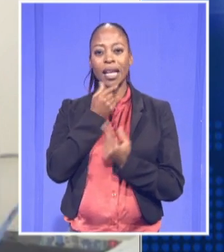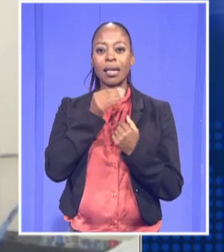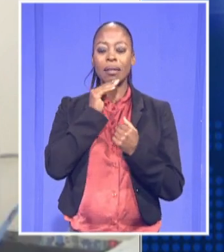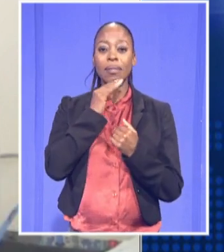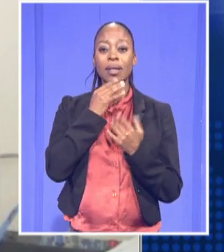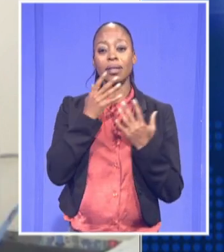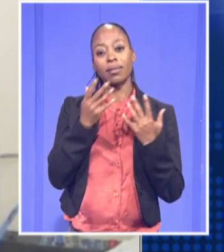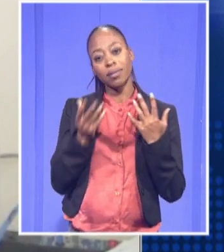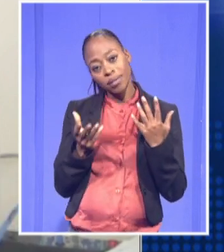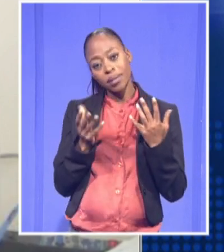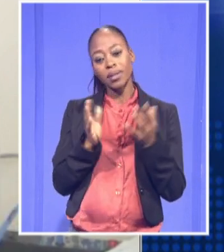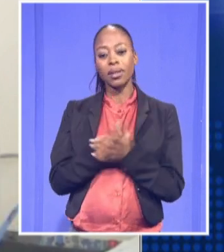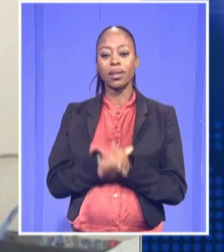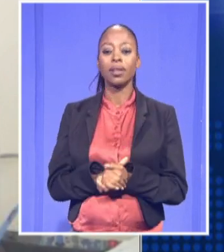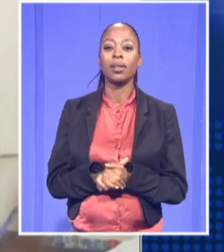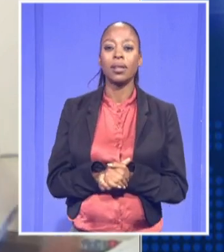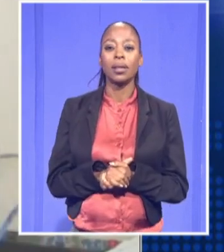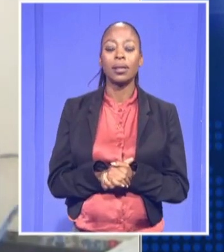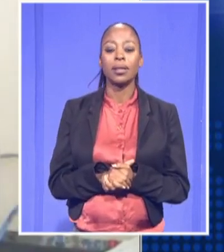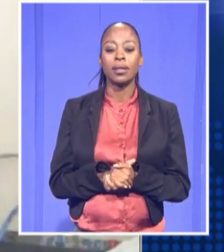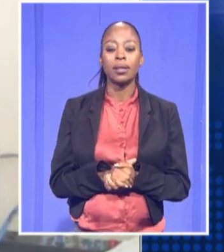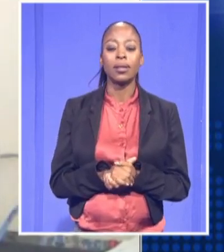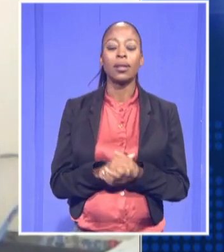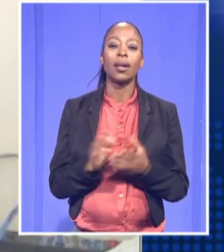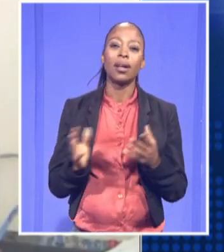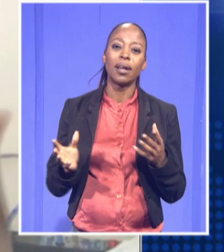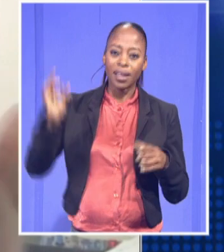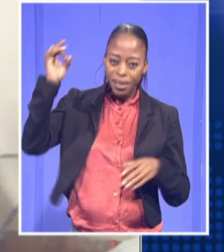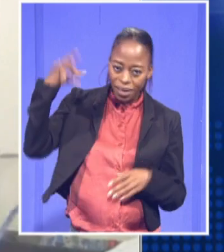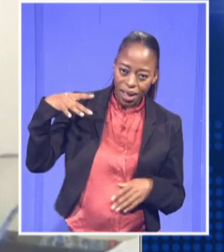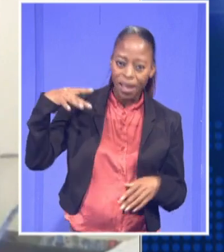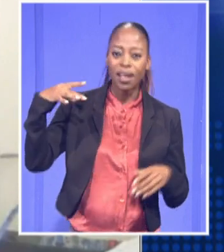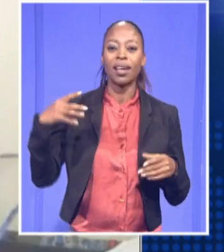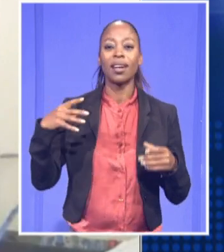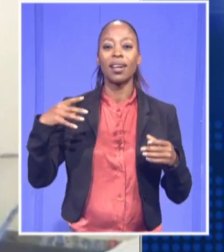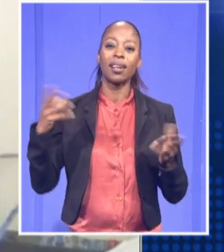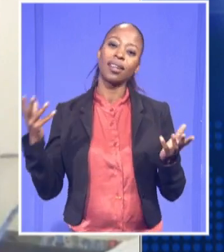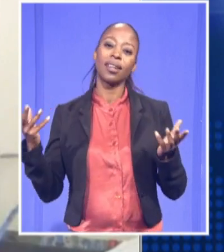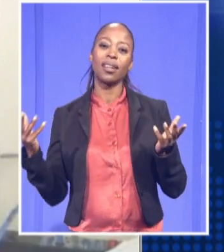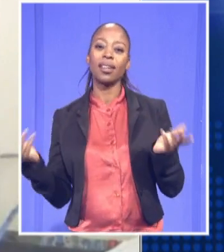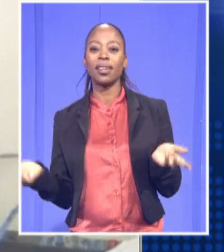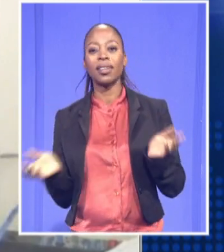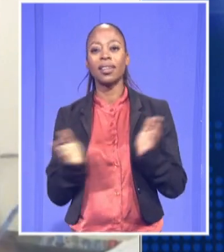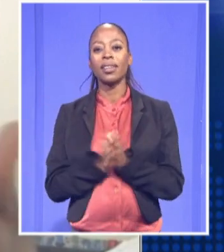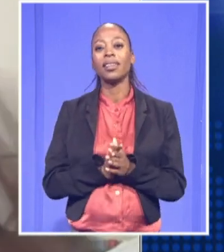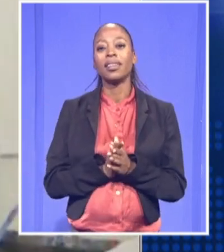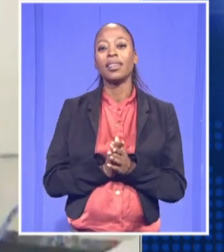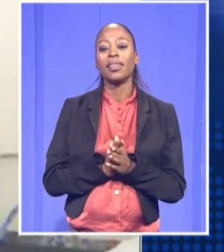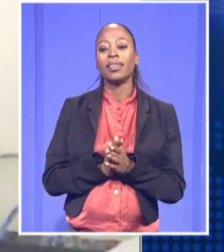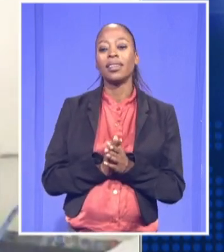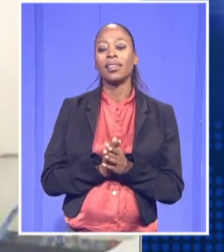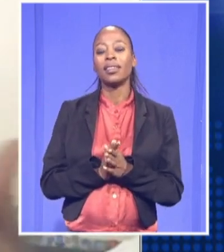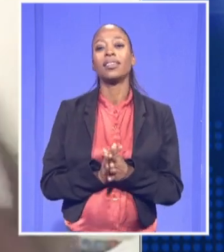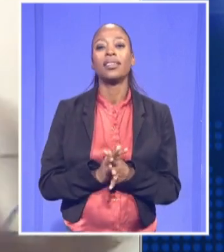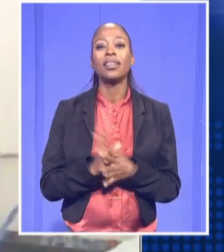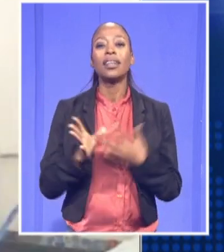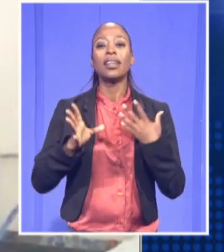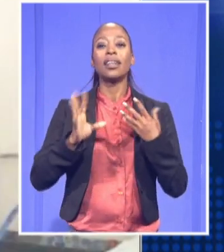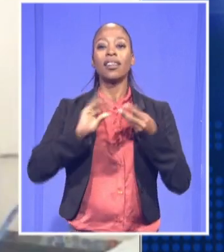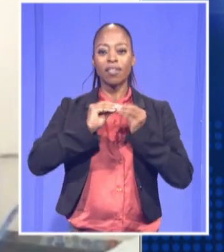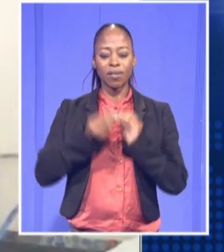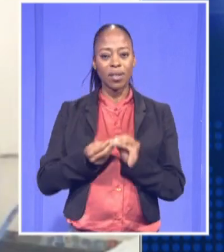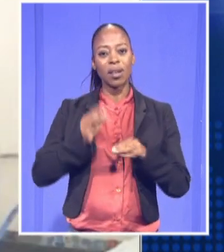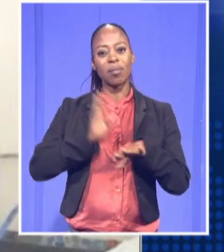you know, a star has formed and further evolved